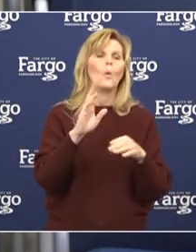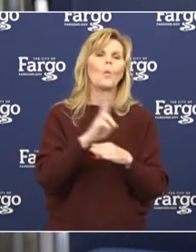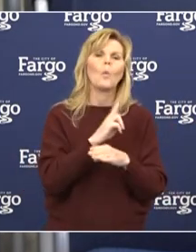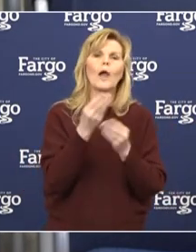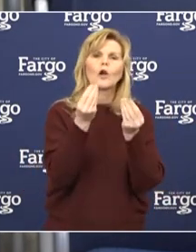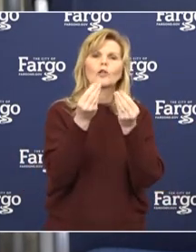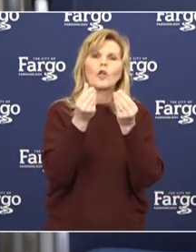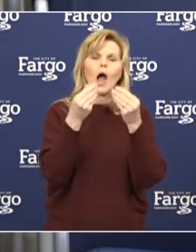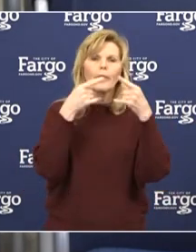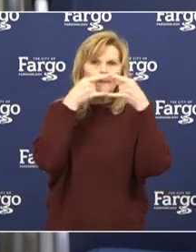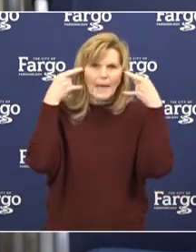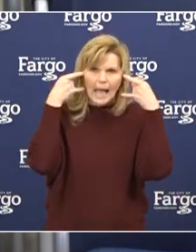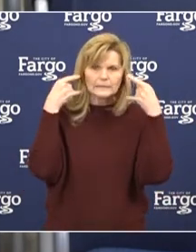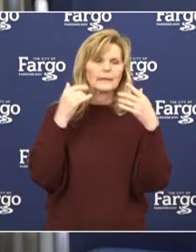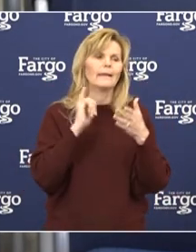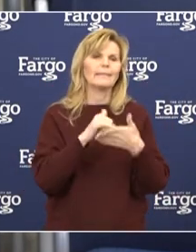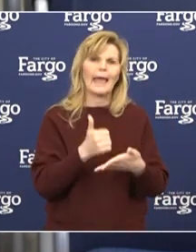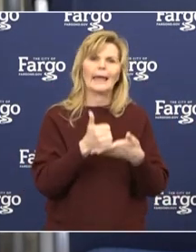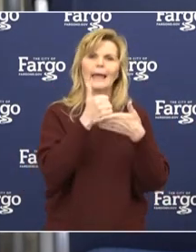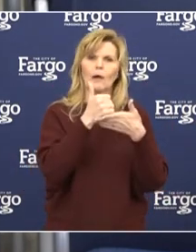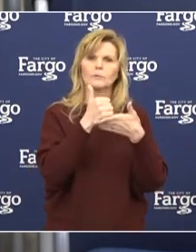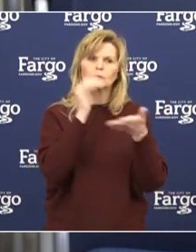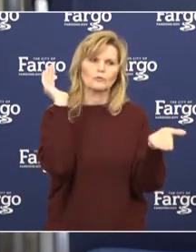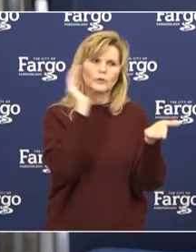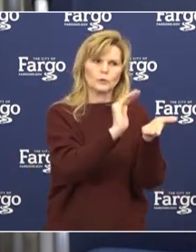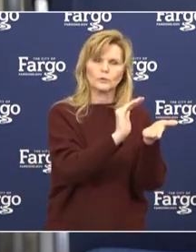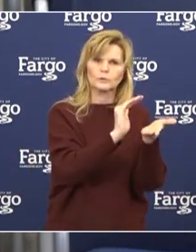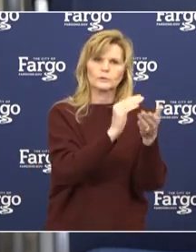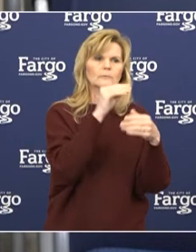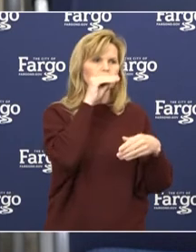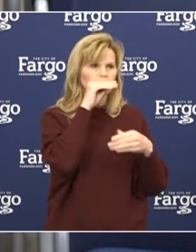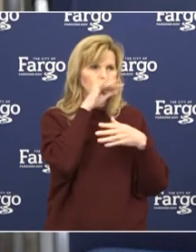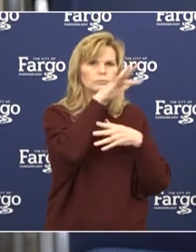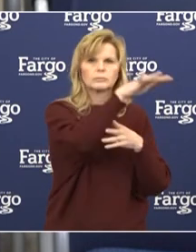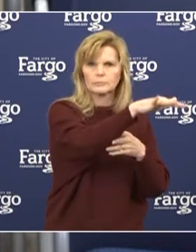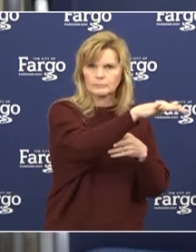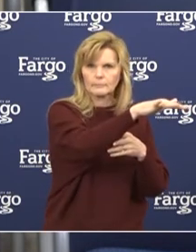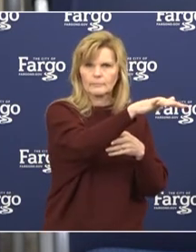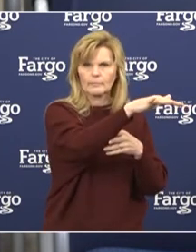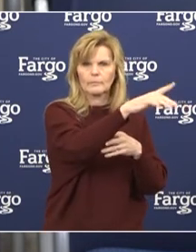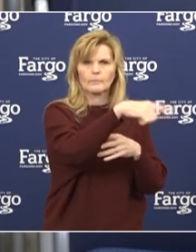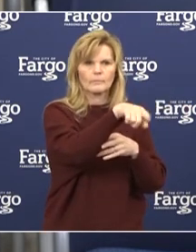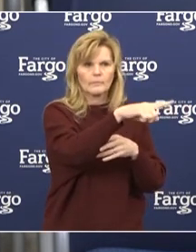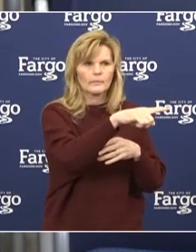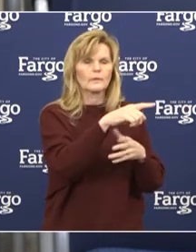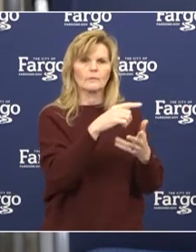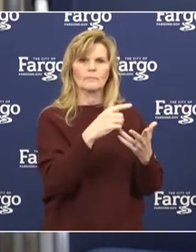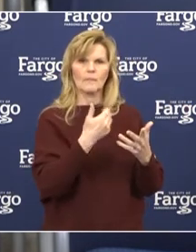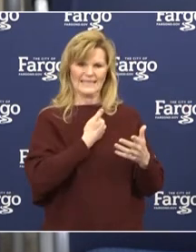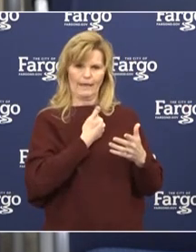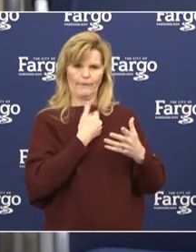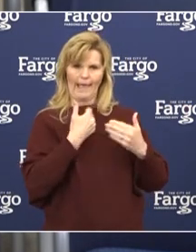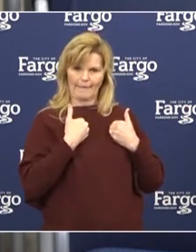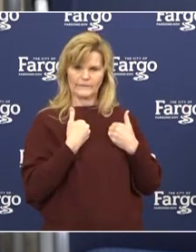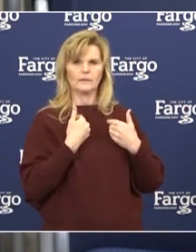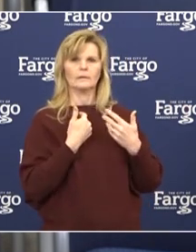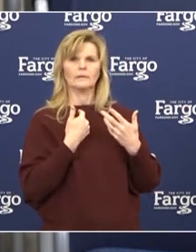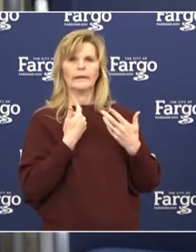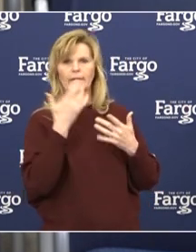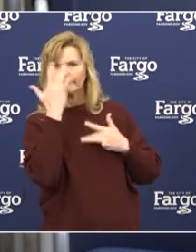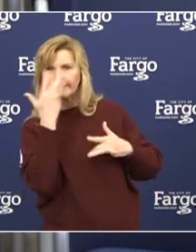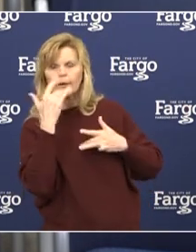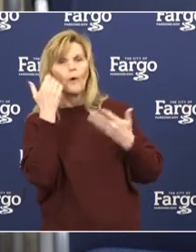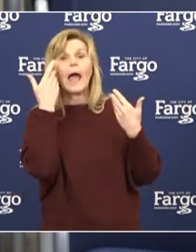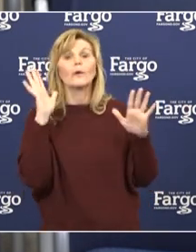prevents any potential transmission by the visitor of any unknown virus